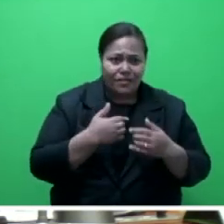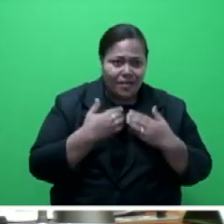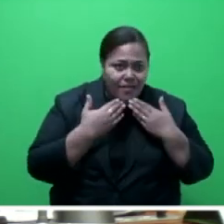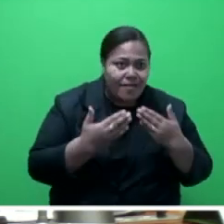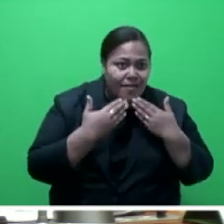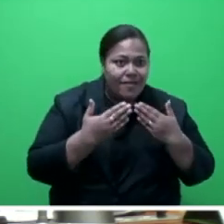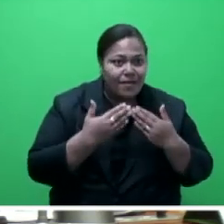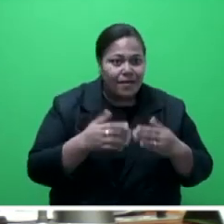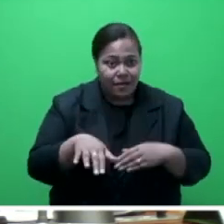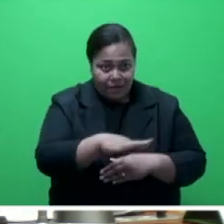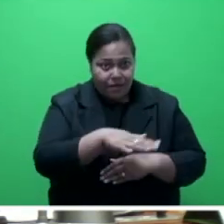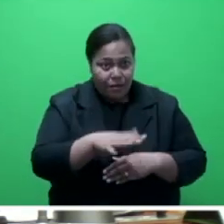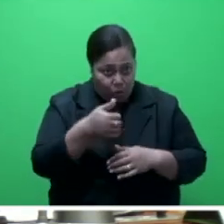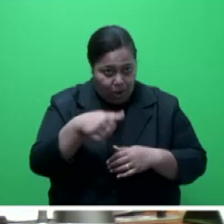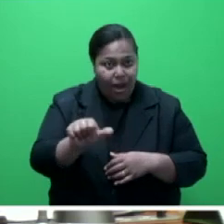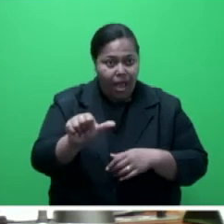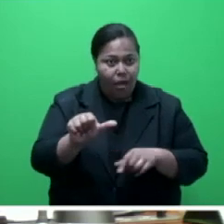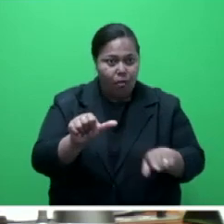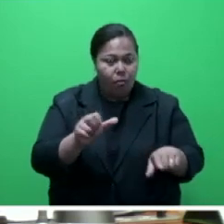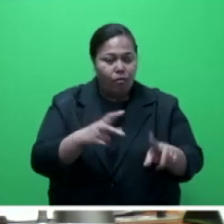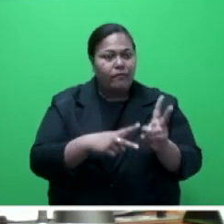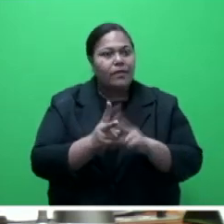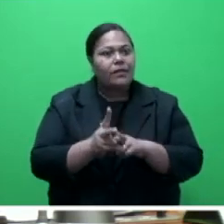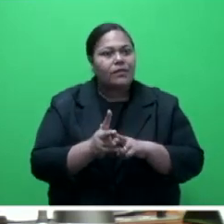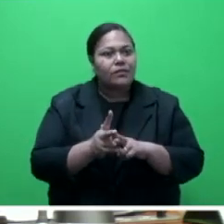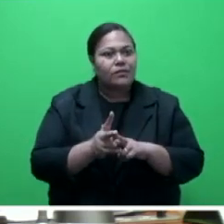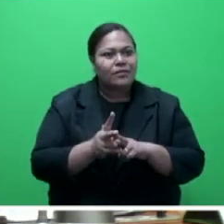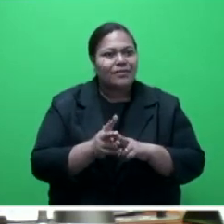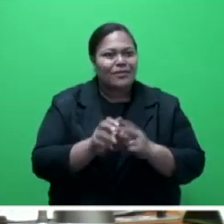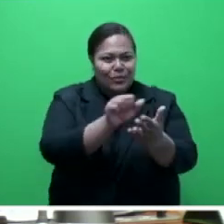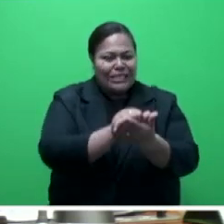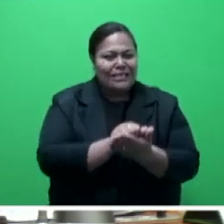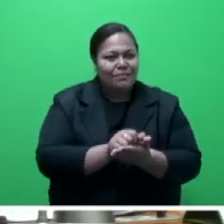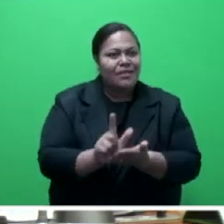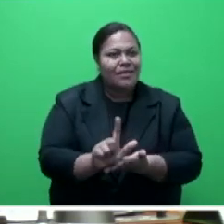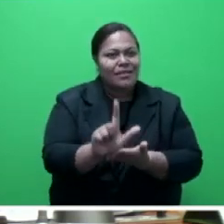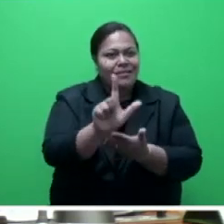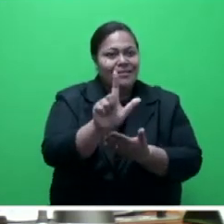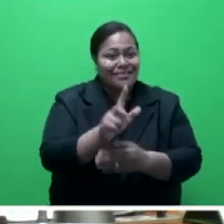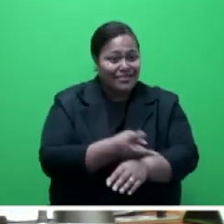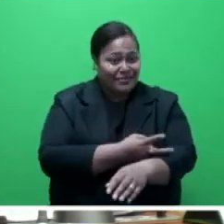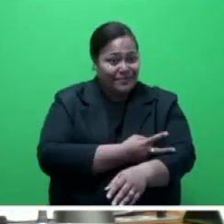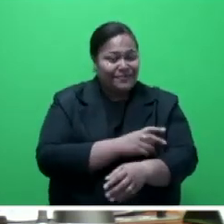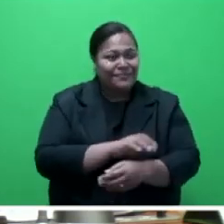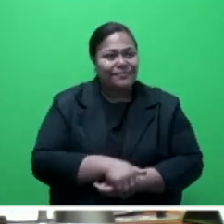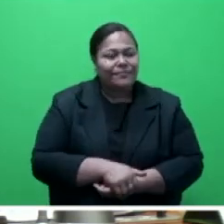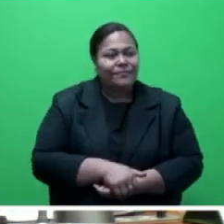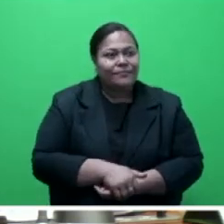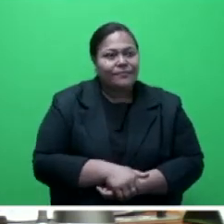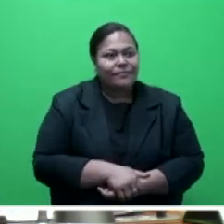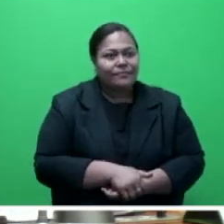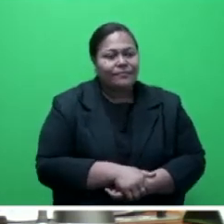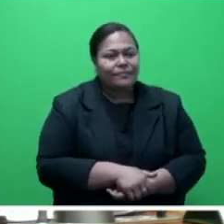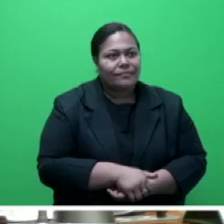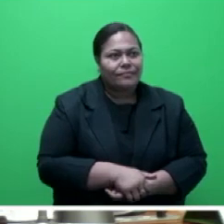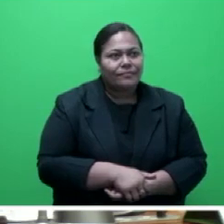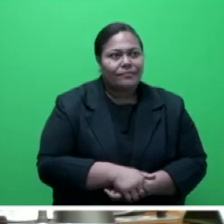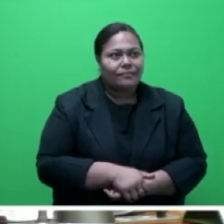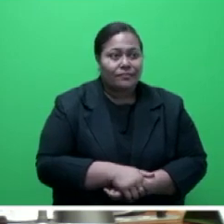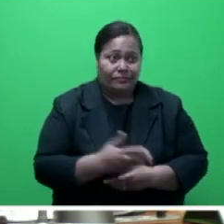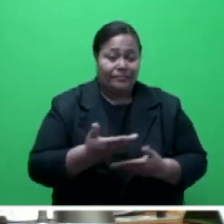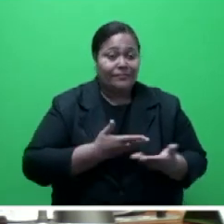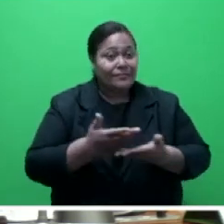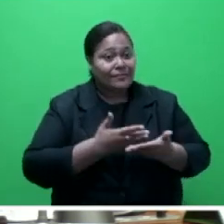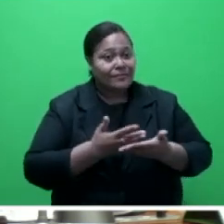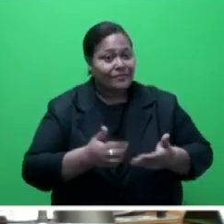for allowing Yandua Tamba to be a sanctuary for the crested iguana. And secondly, did have a good Talanua with them in